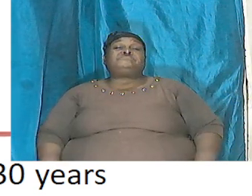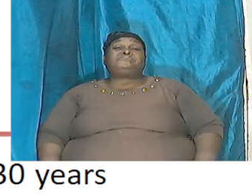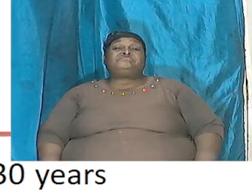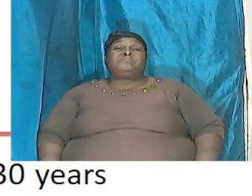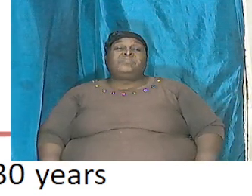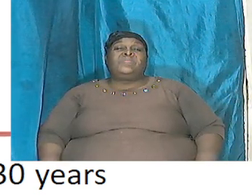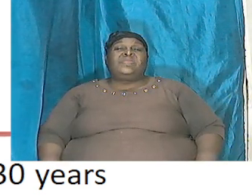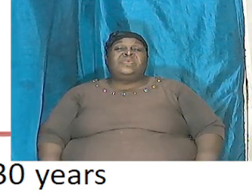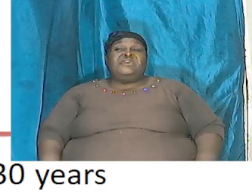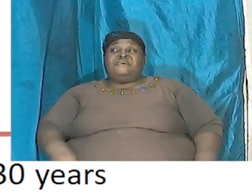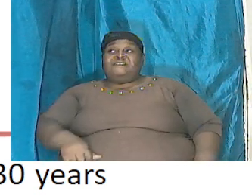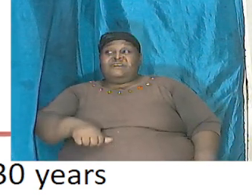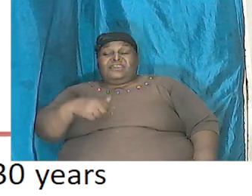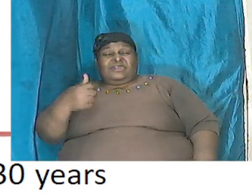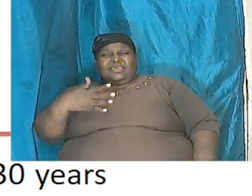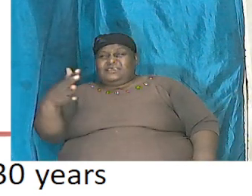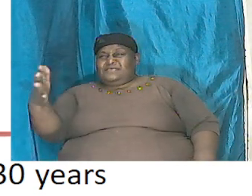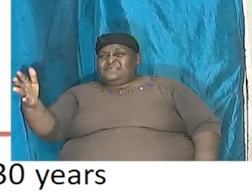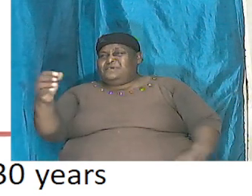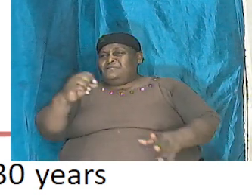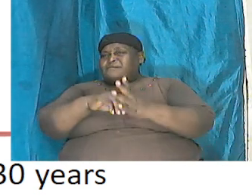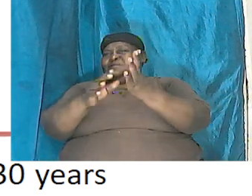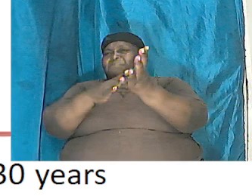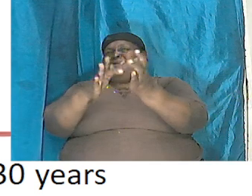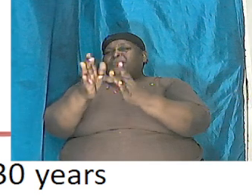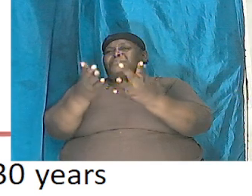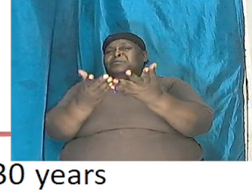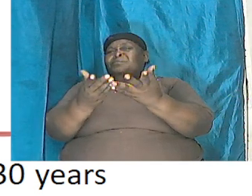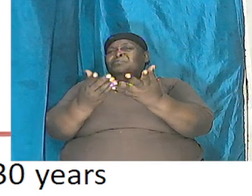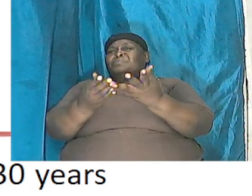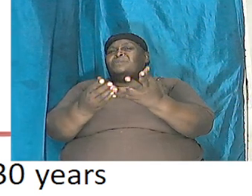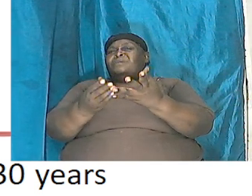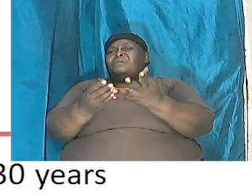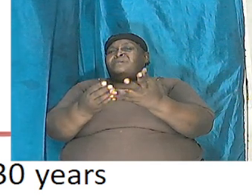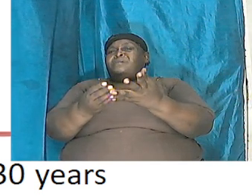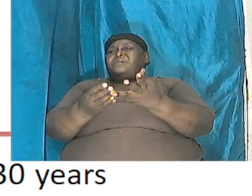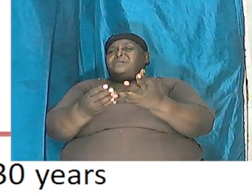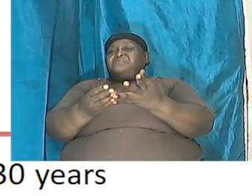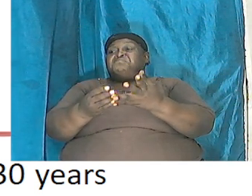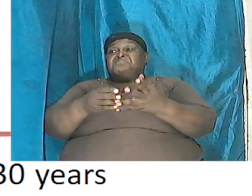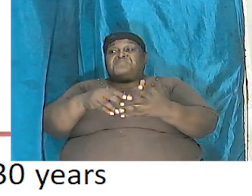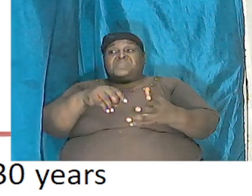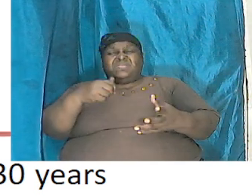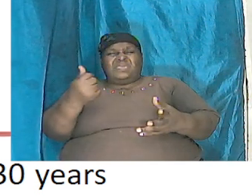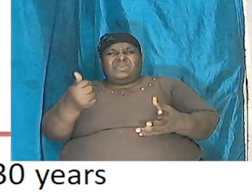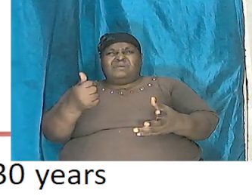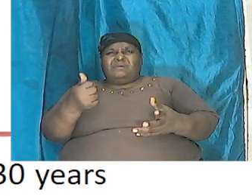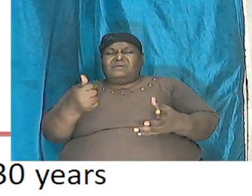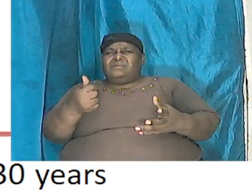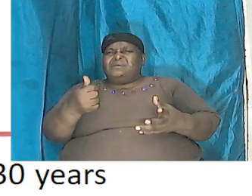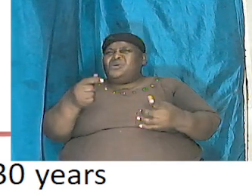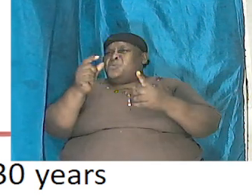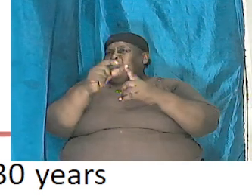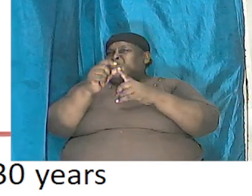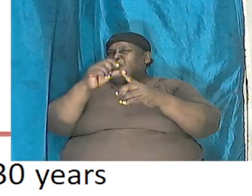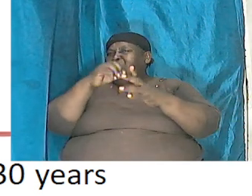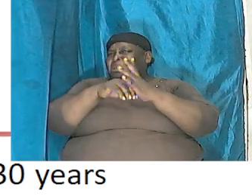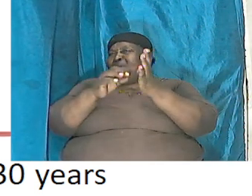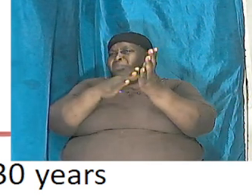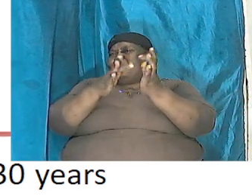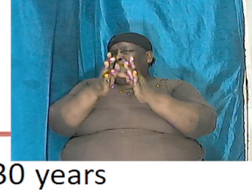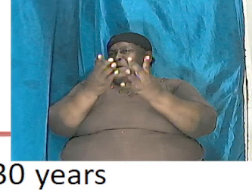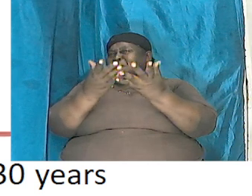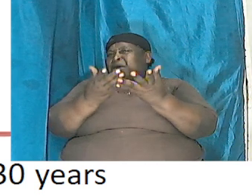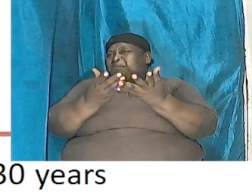there anything in the Bible are there any terms any words that the